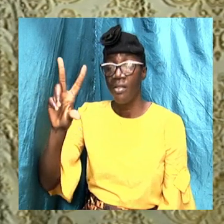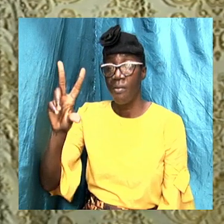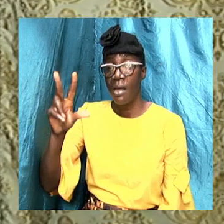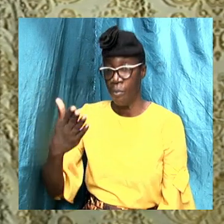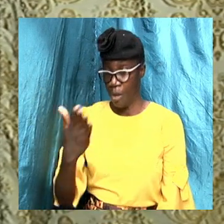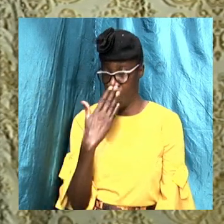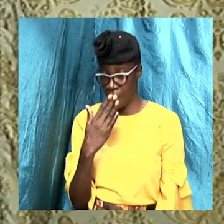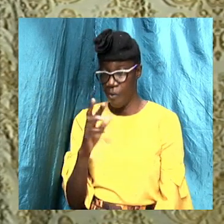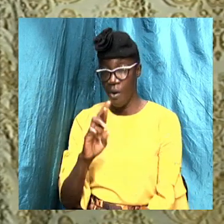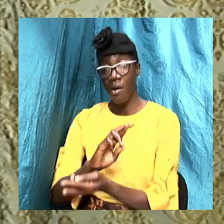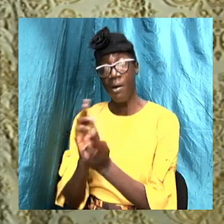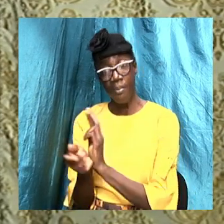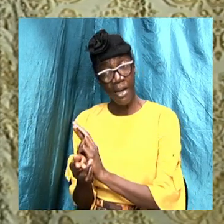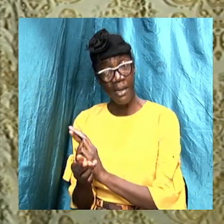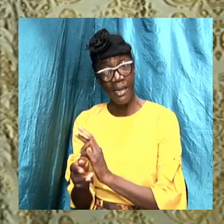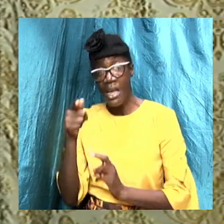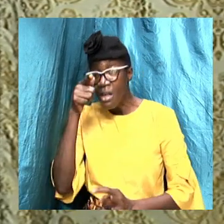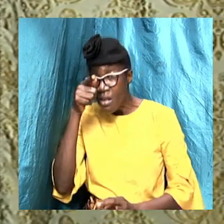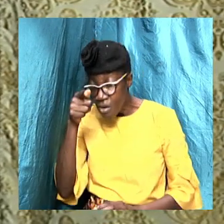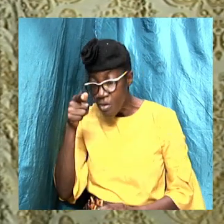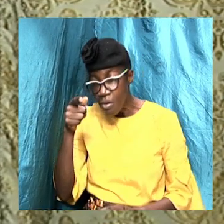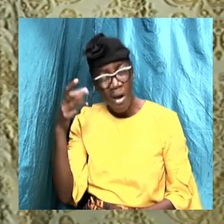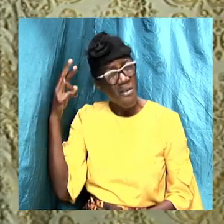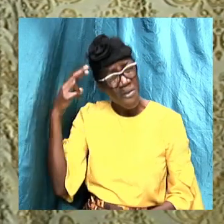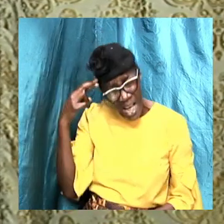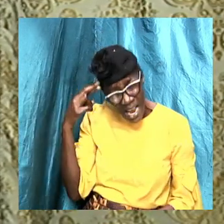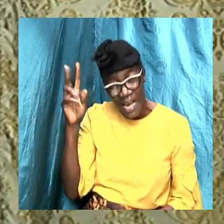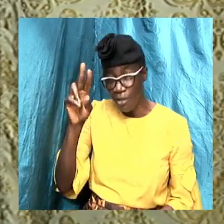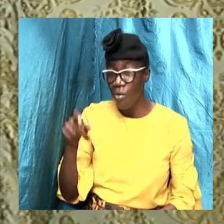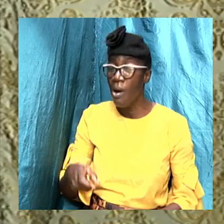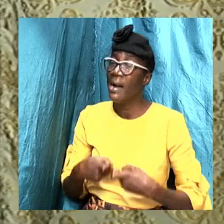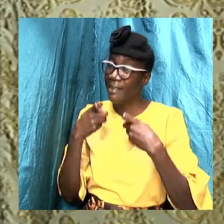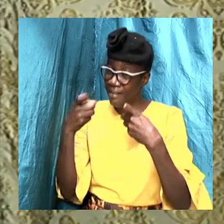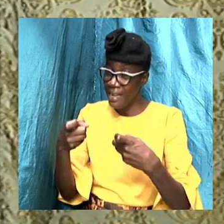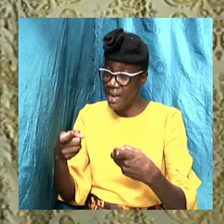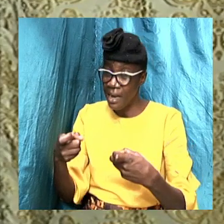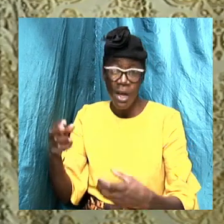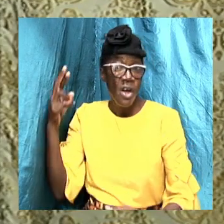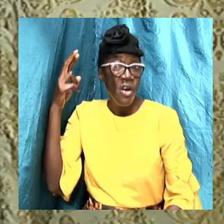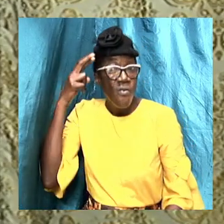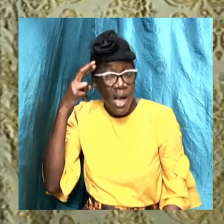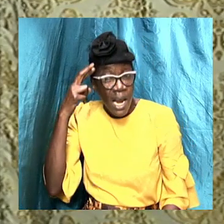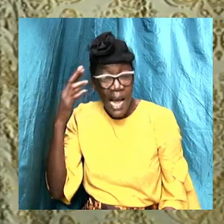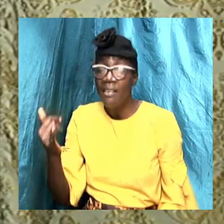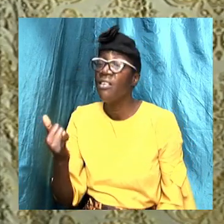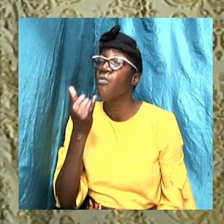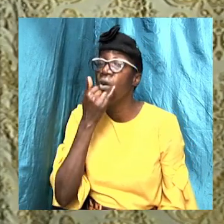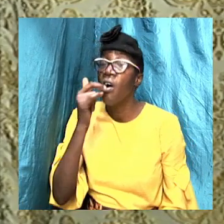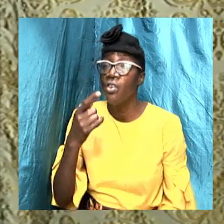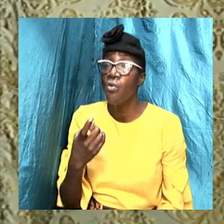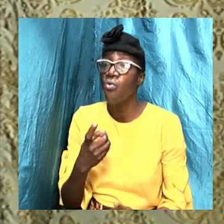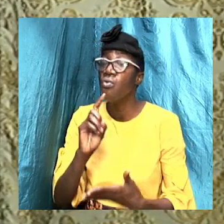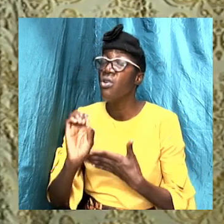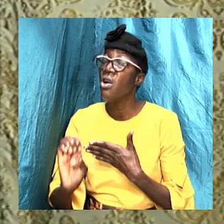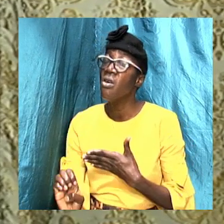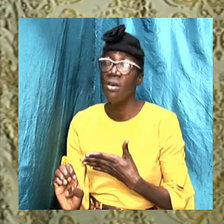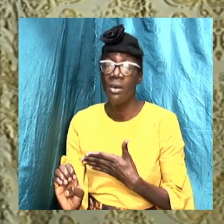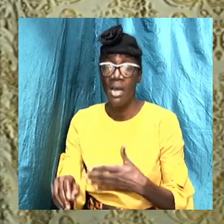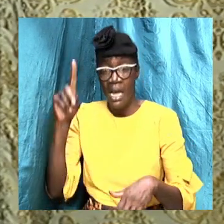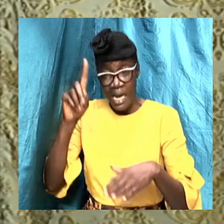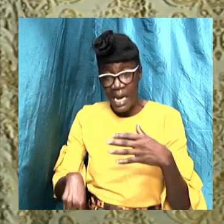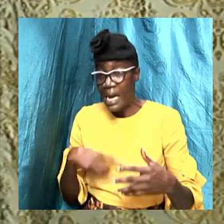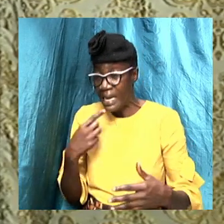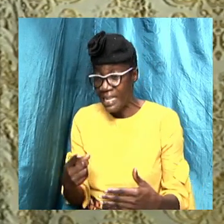must recognize that he is a sinner and recognize the wrong that he has done. You can't tell somebody